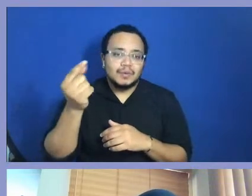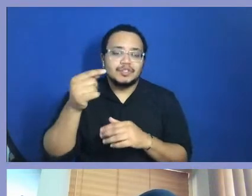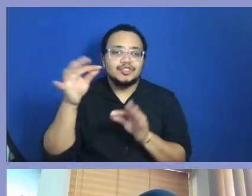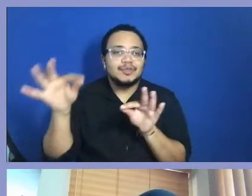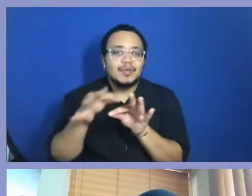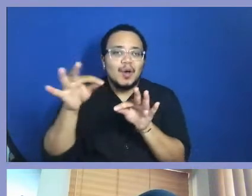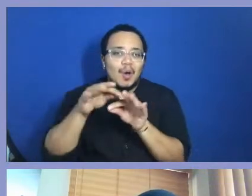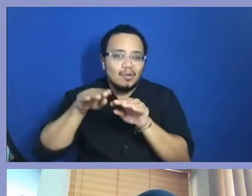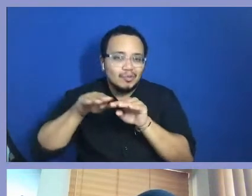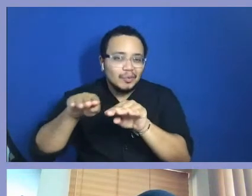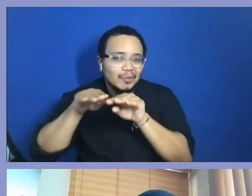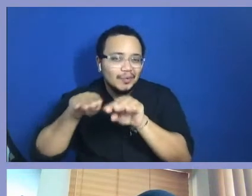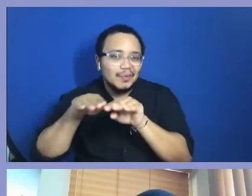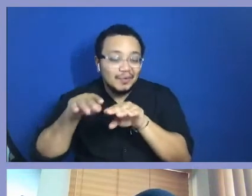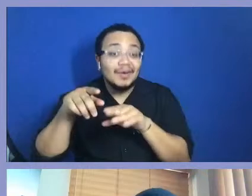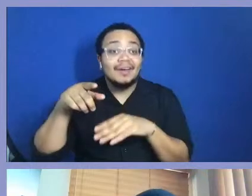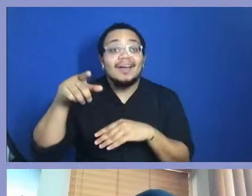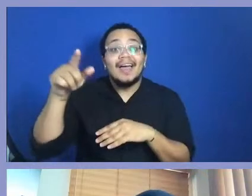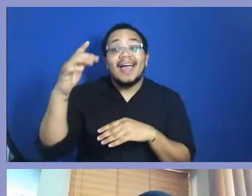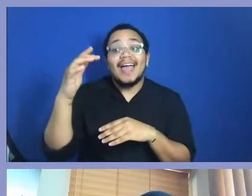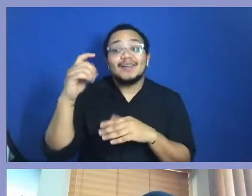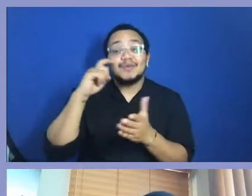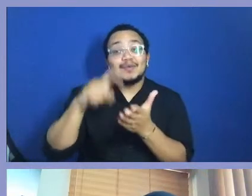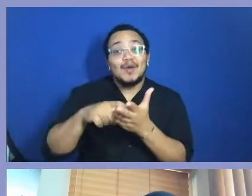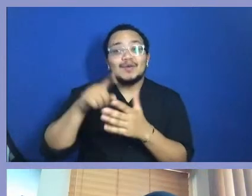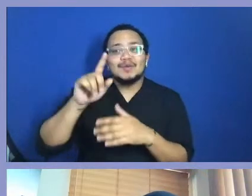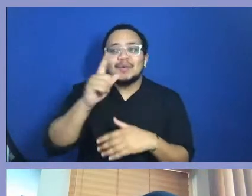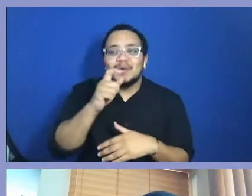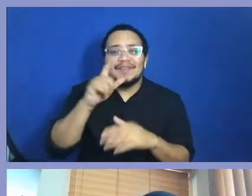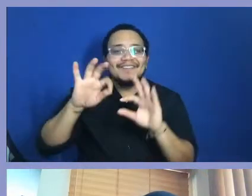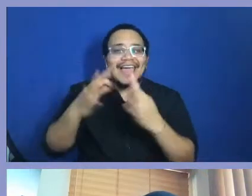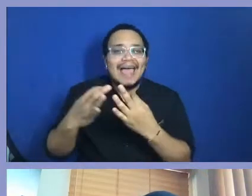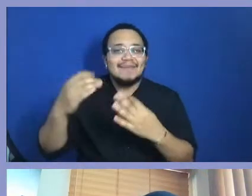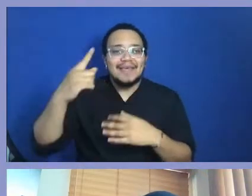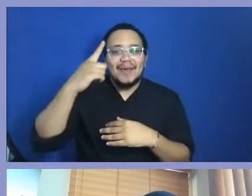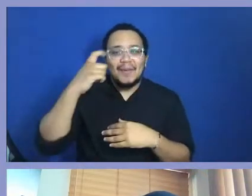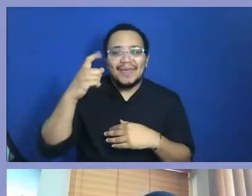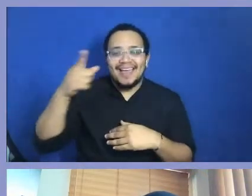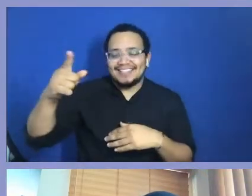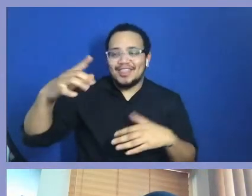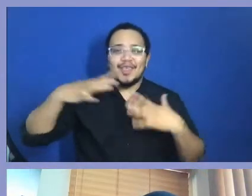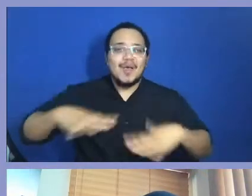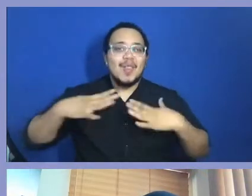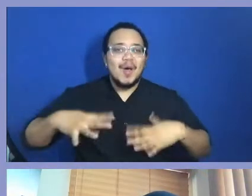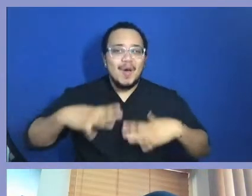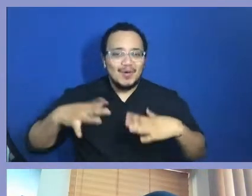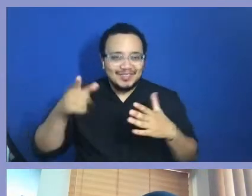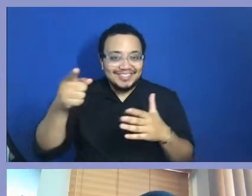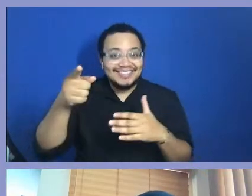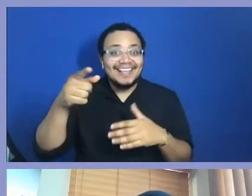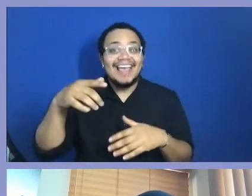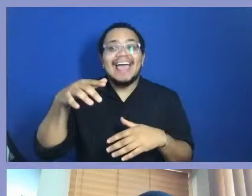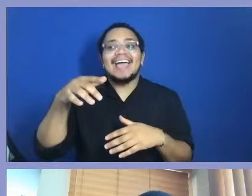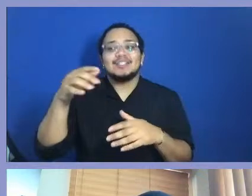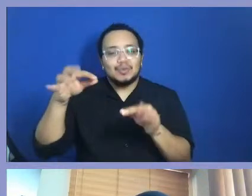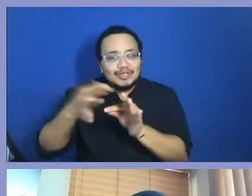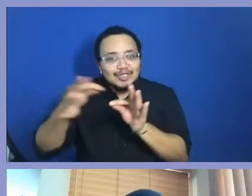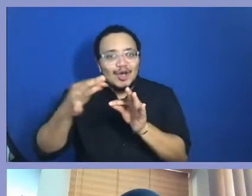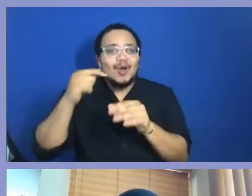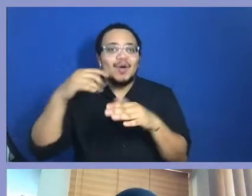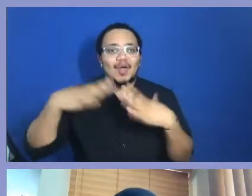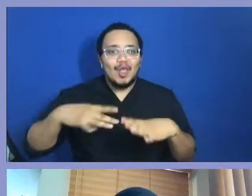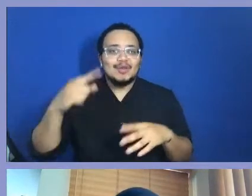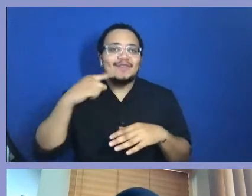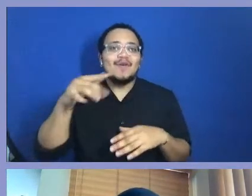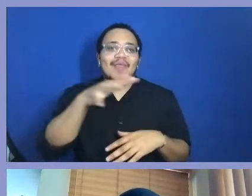had the same material in our shirts. And you go, that's a farmer, that's a farmer. She took pictures. I didn't care